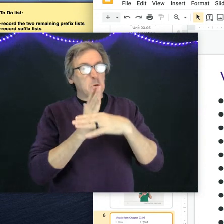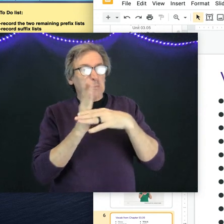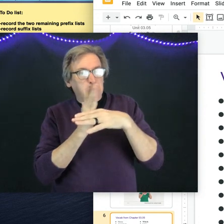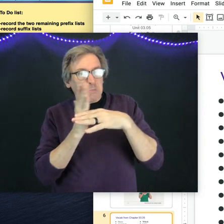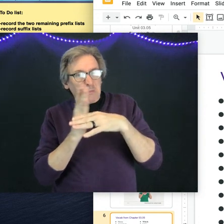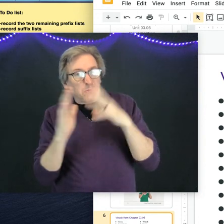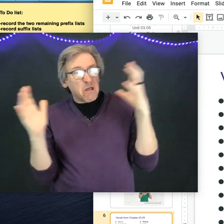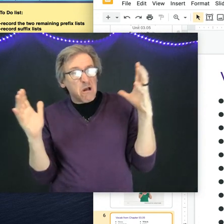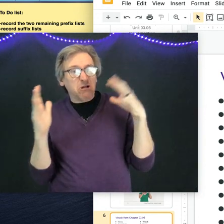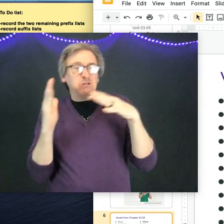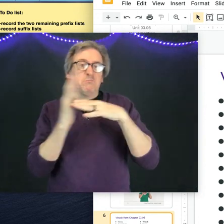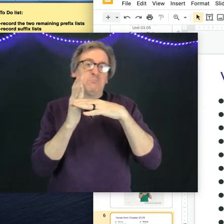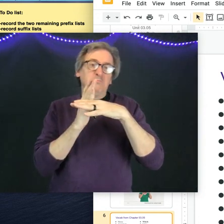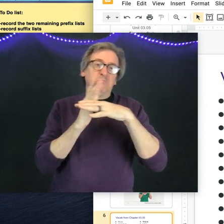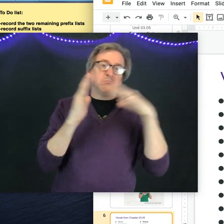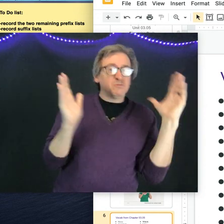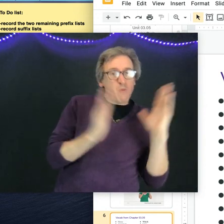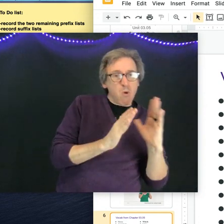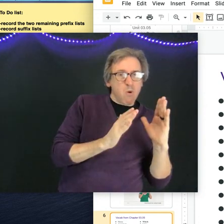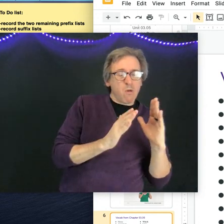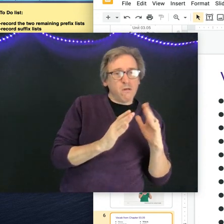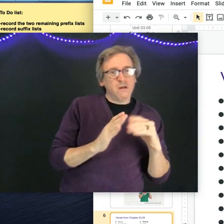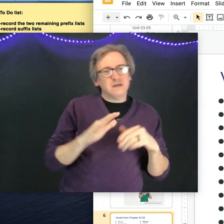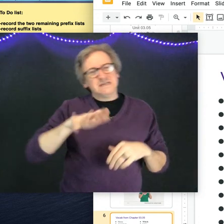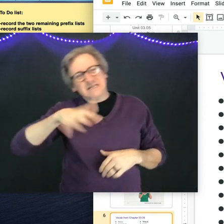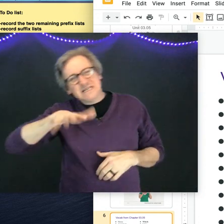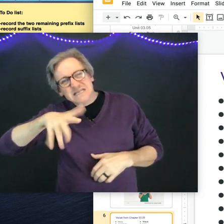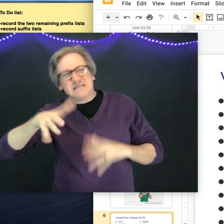You can go hard, small.